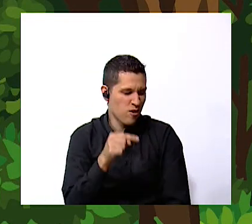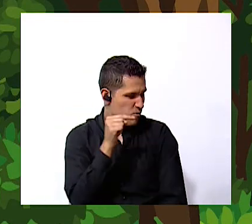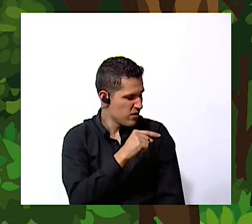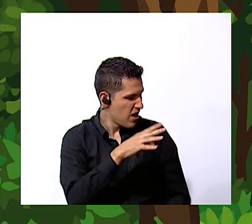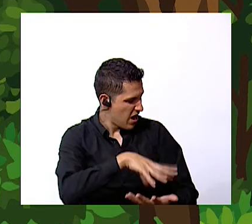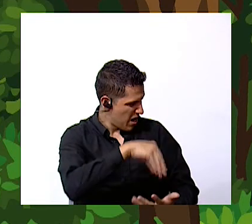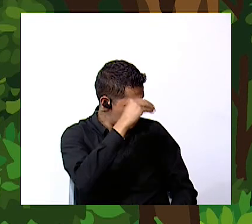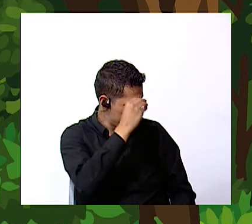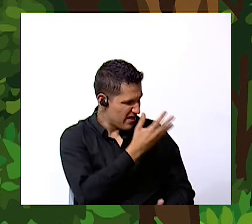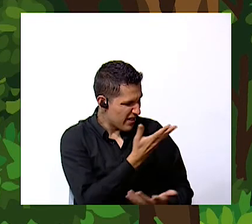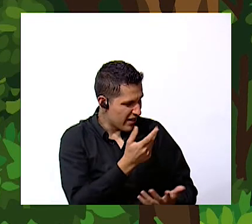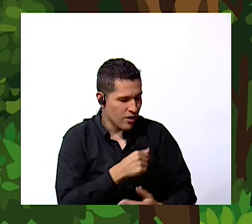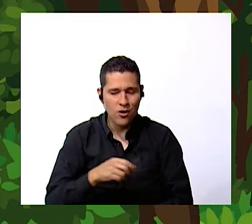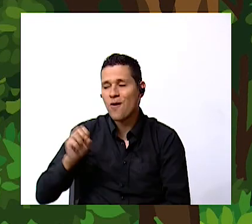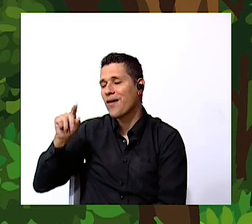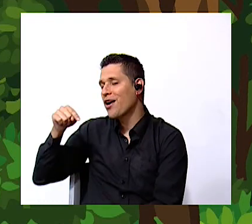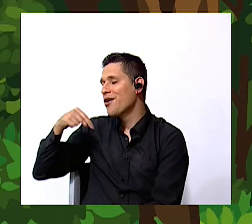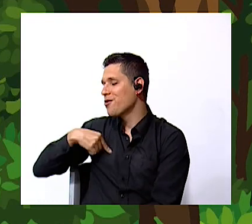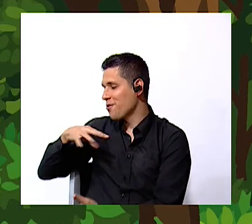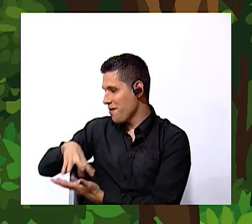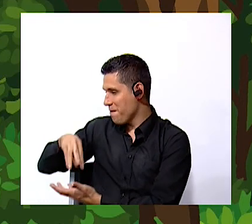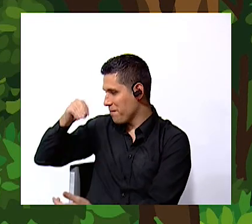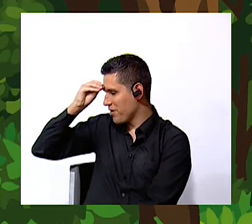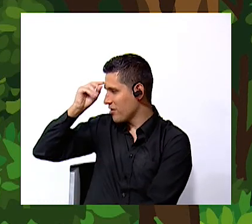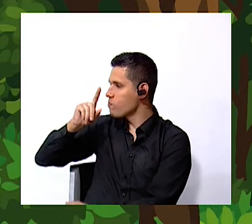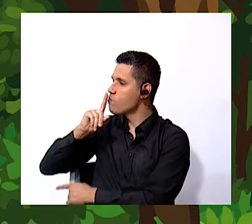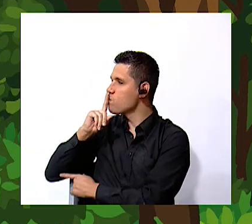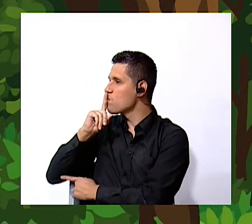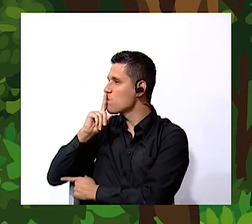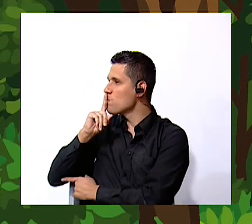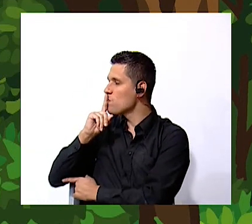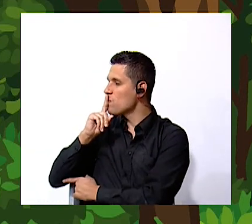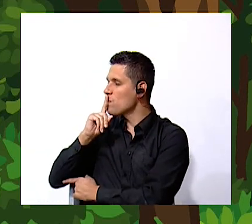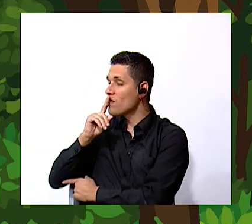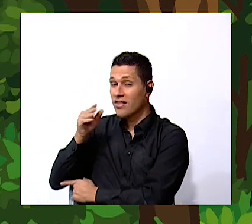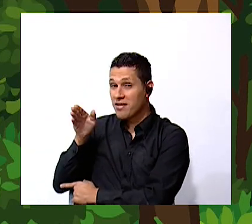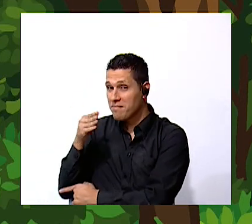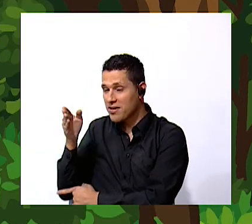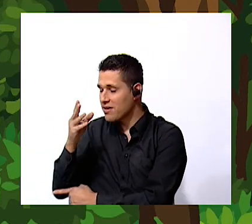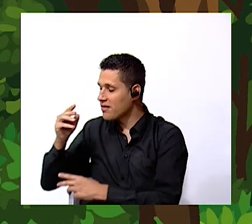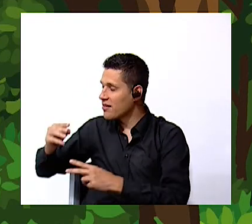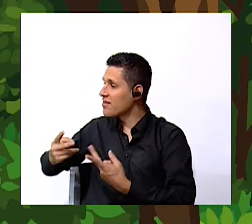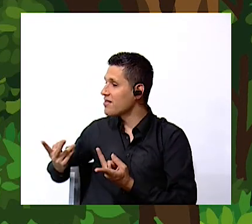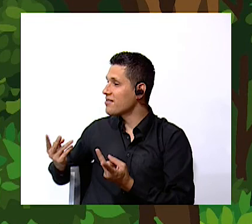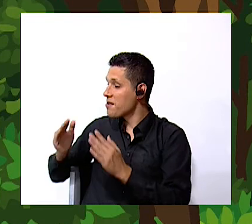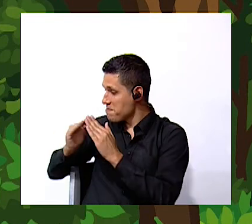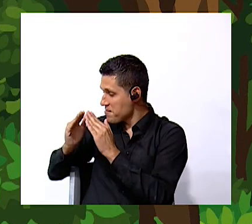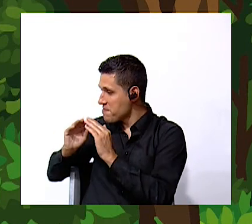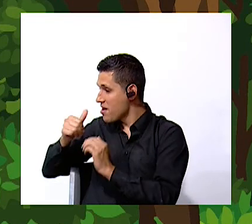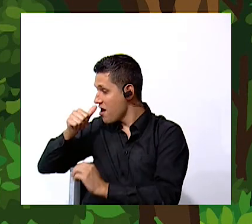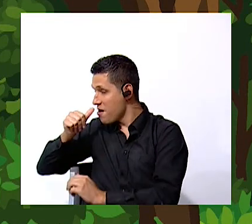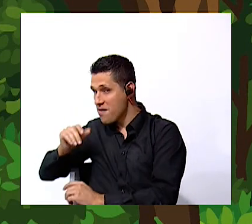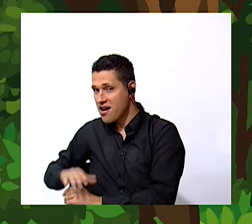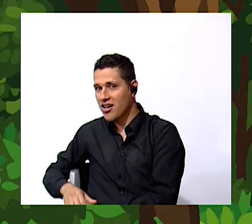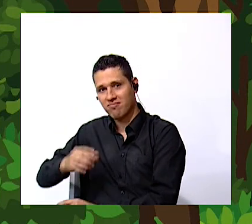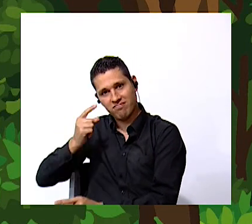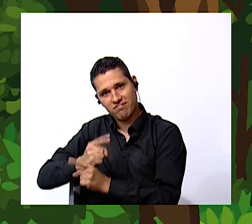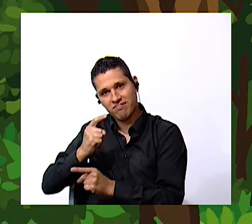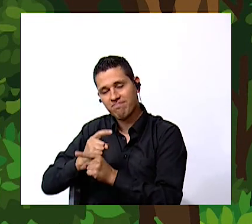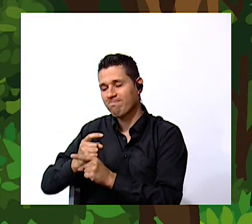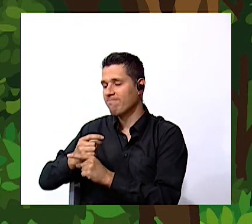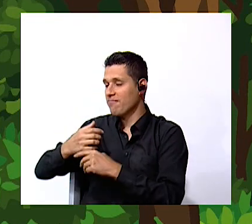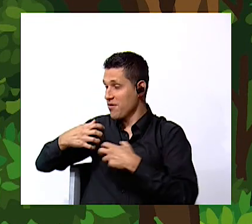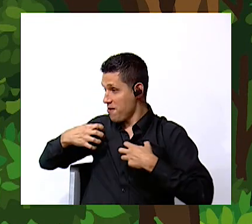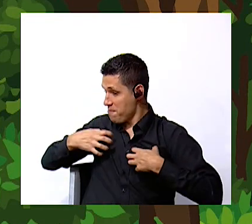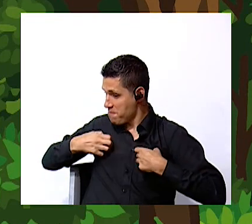i learned that um fish live in water that is correct monkeys live on